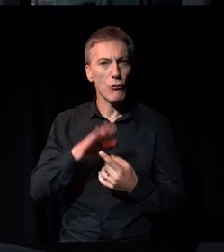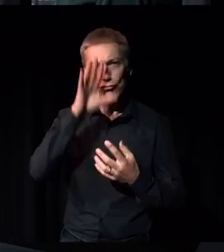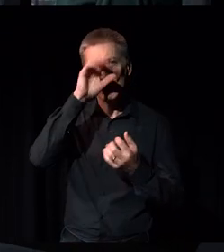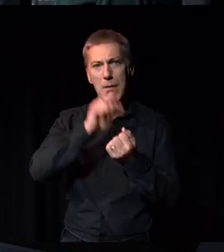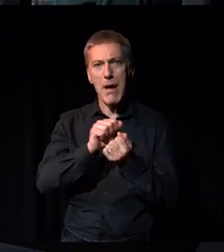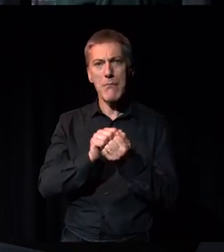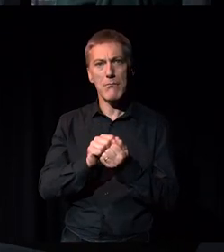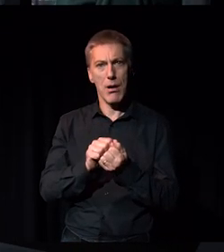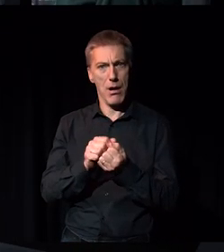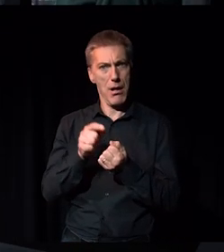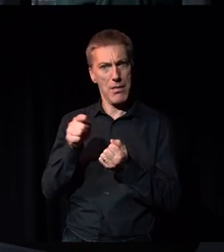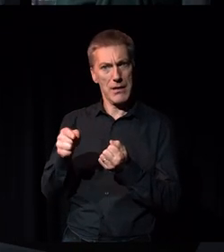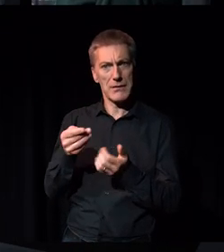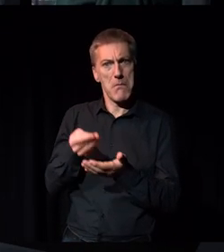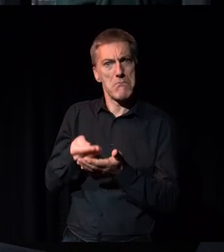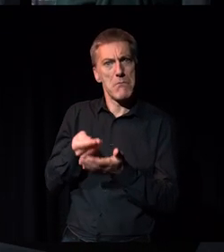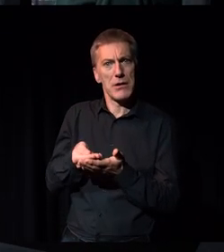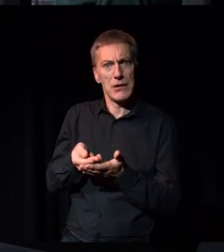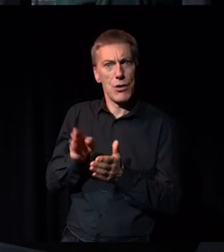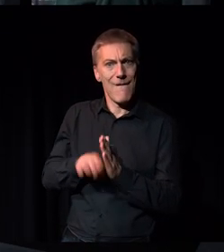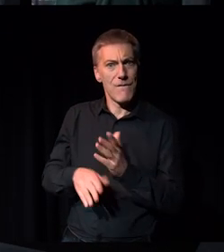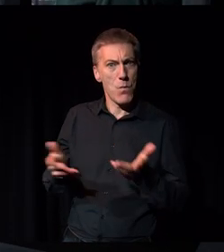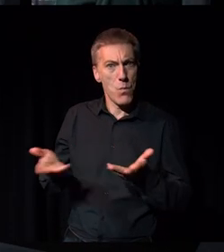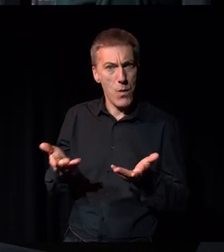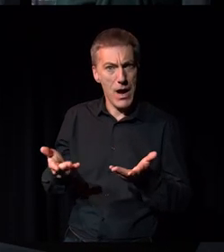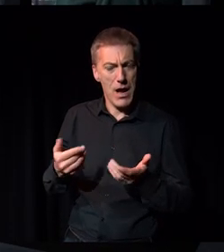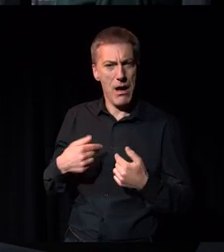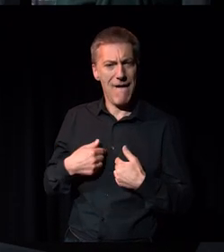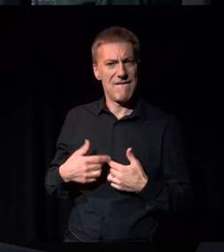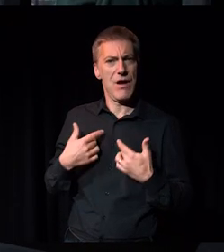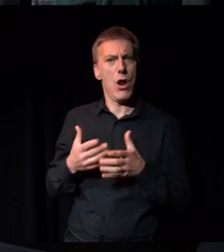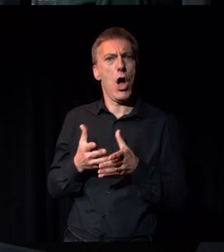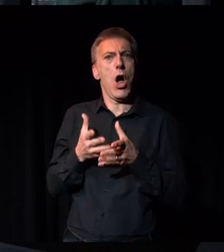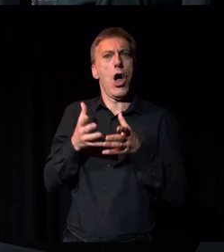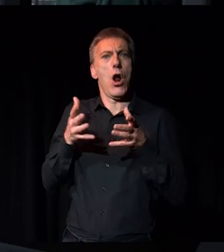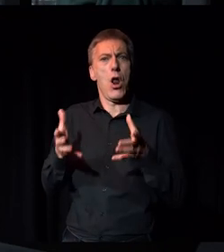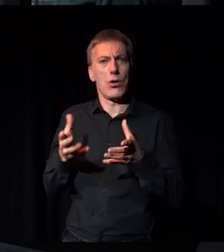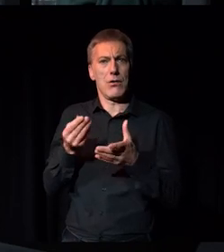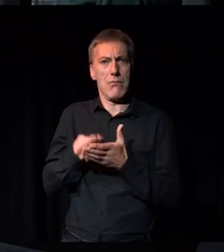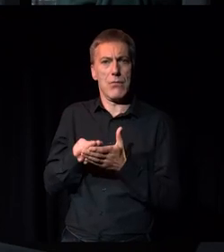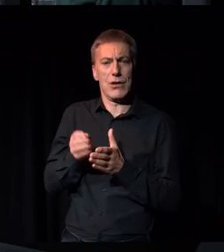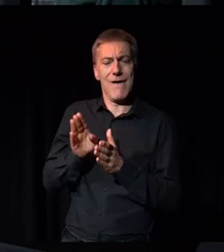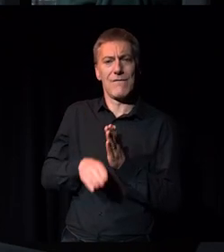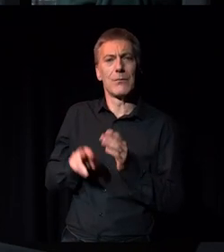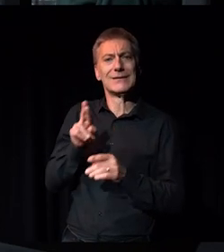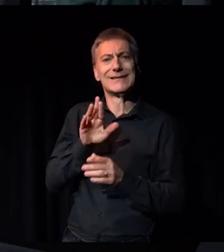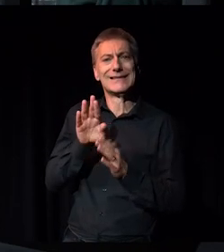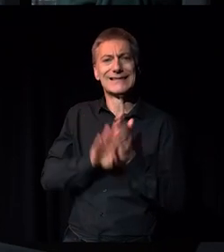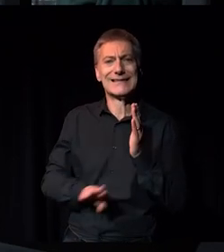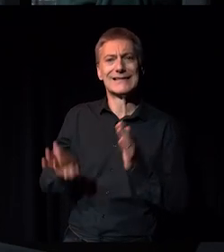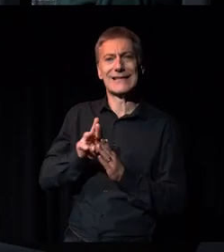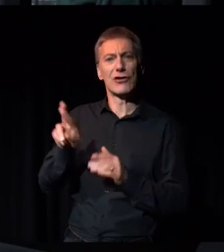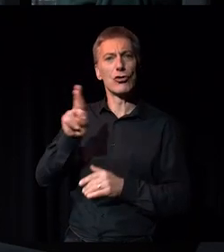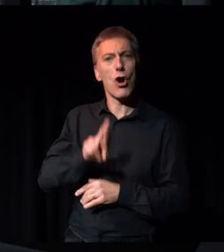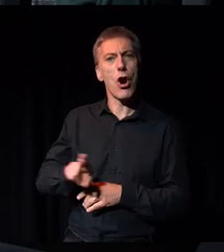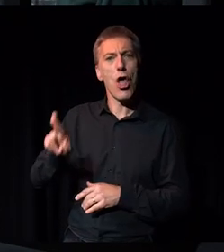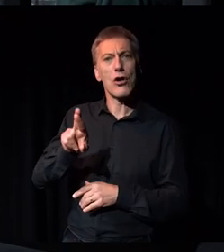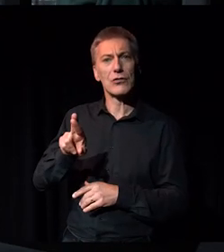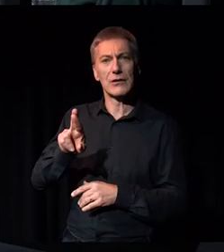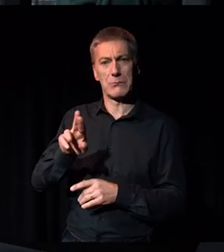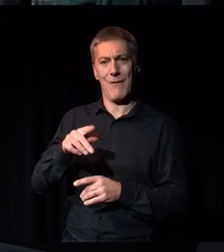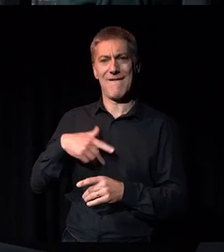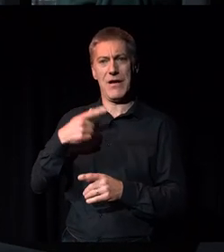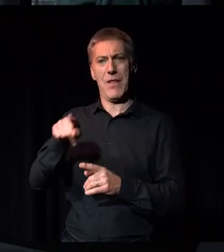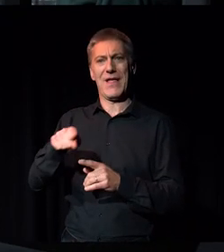this public subsidy comes from. So as far as I understand, the majority of comes from the national lottery. So it's a bit of a kind of backdoor